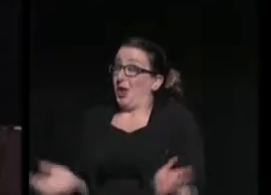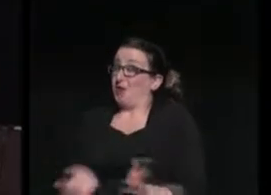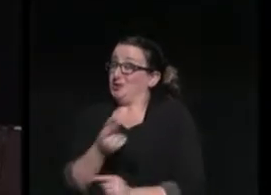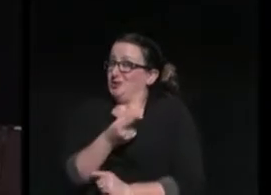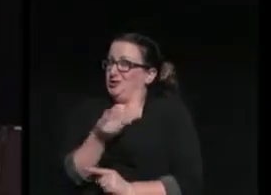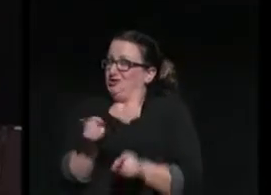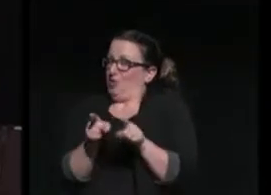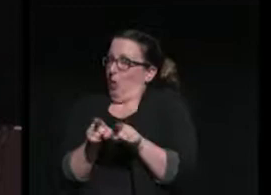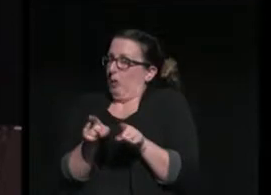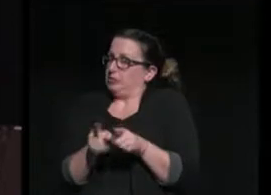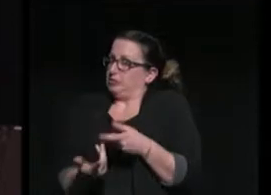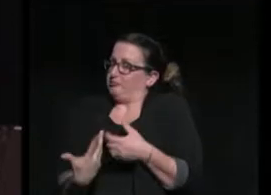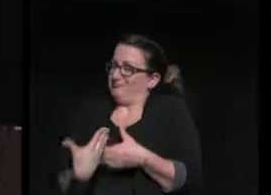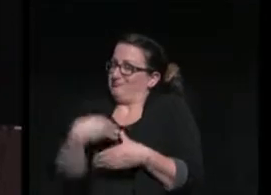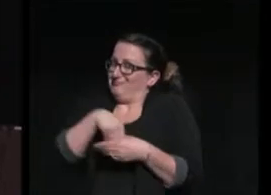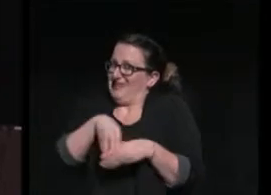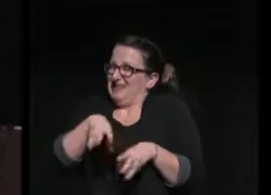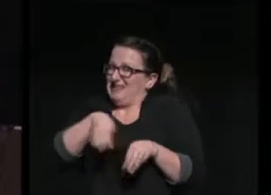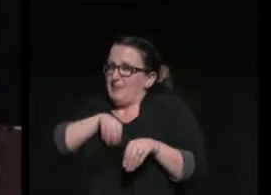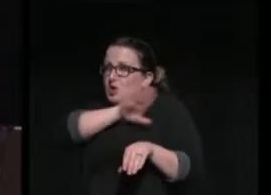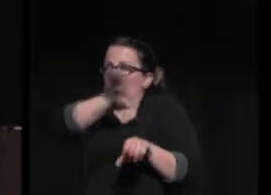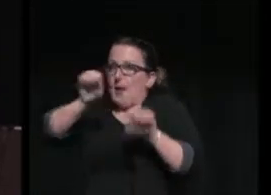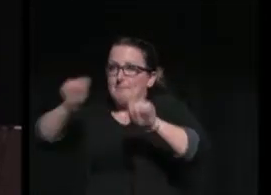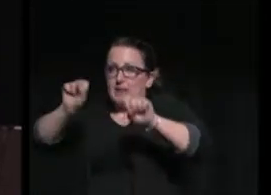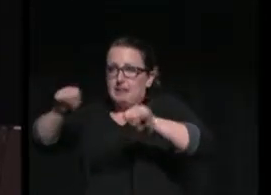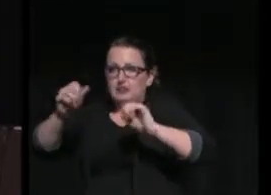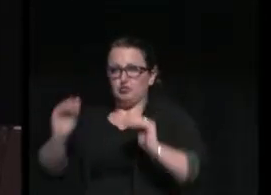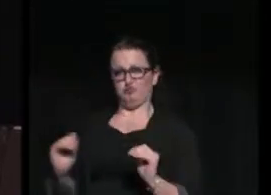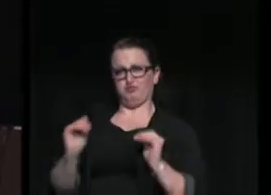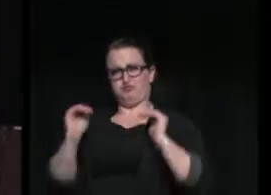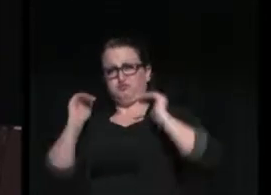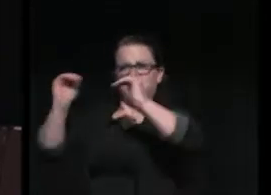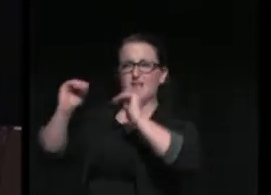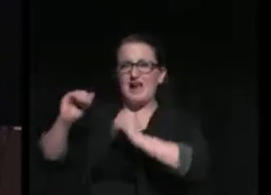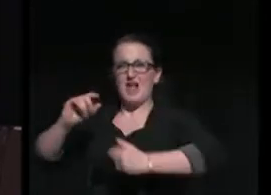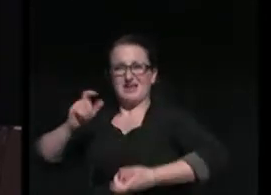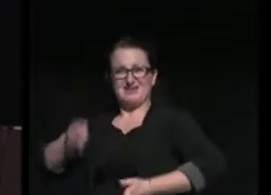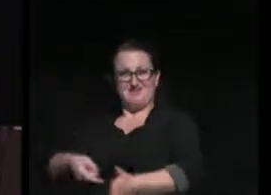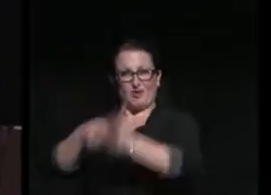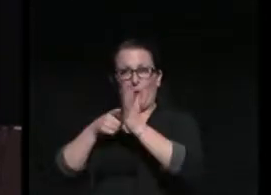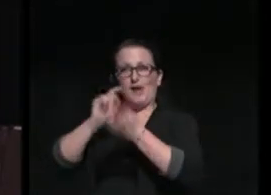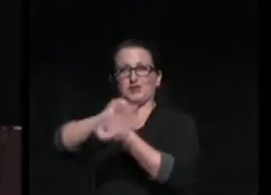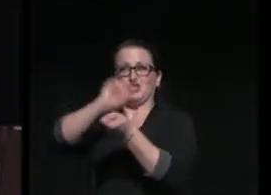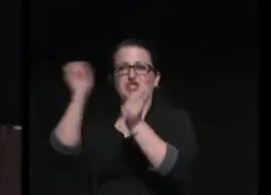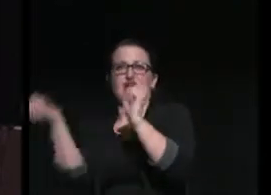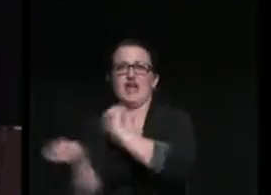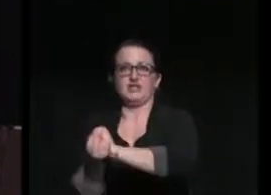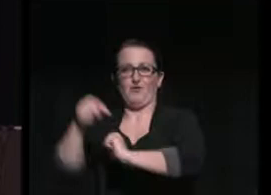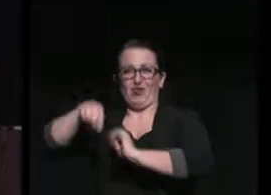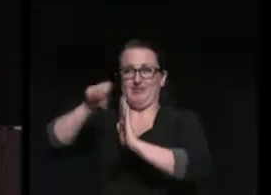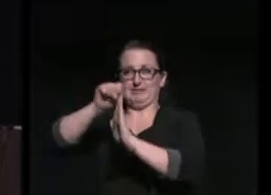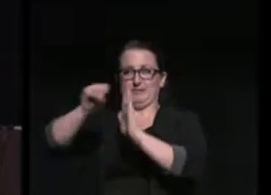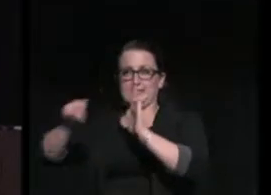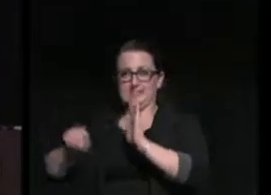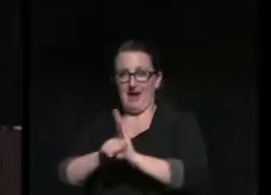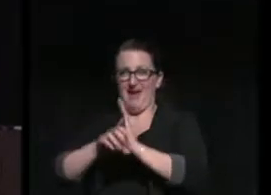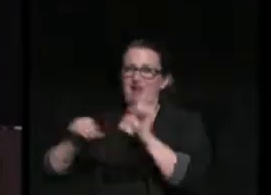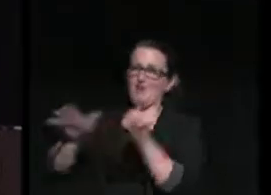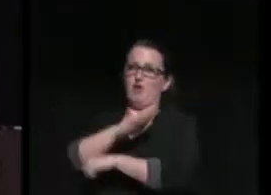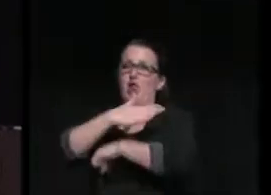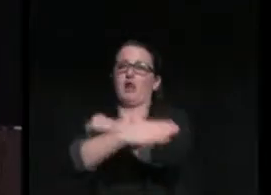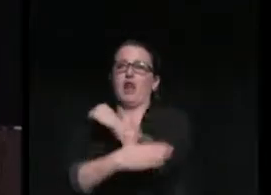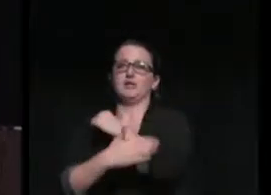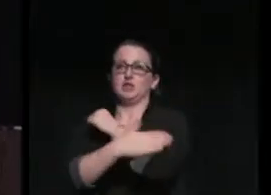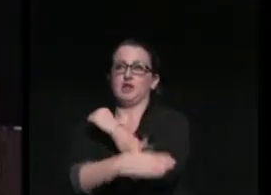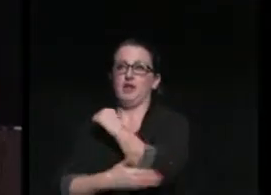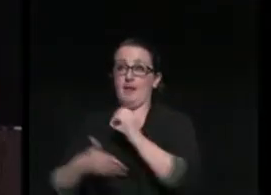your ability to bring about fundamental change in our state and in our nation. We have a saying in my family,